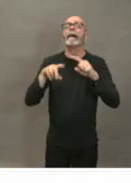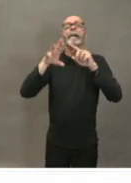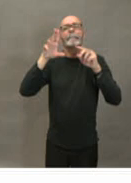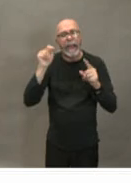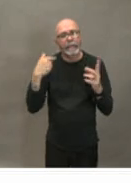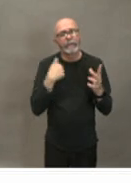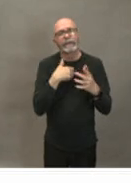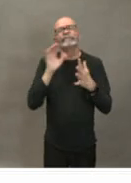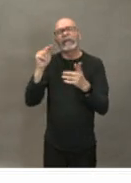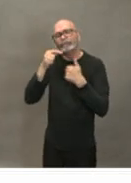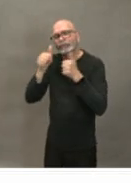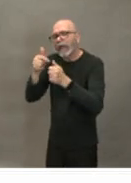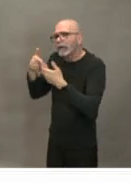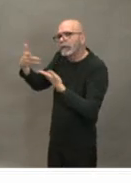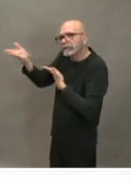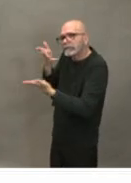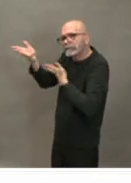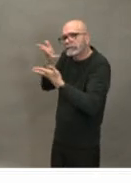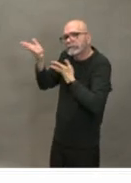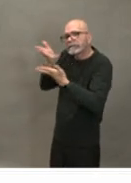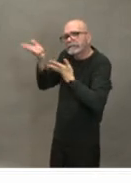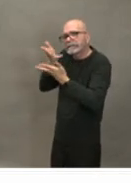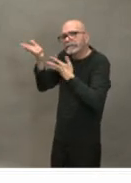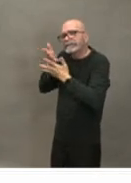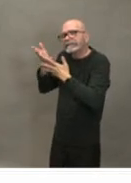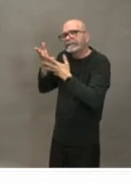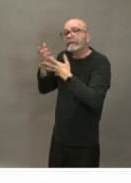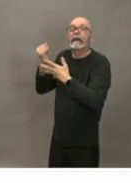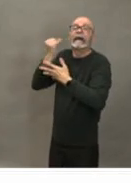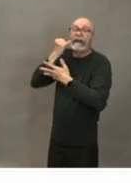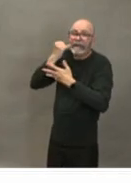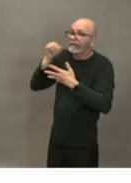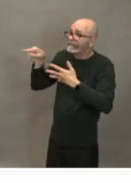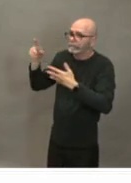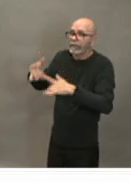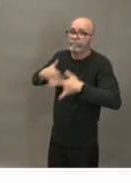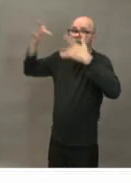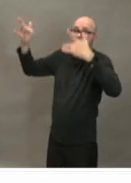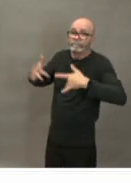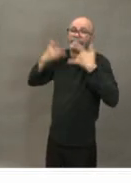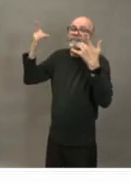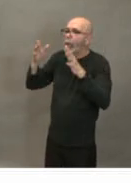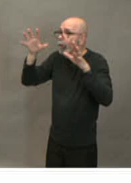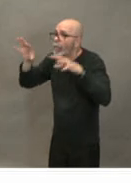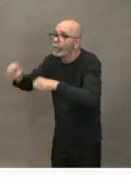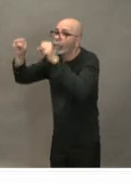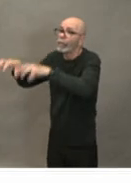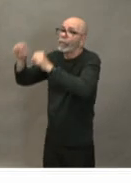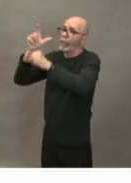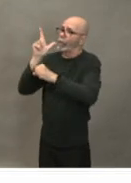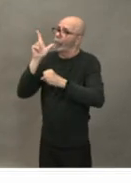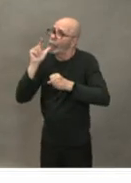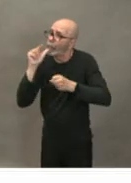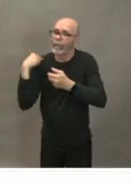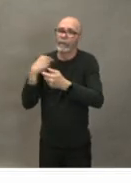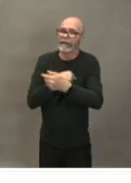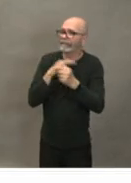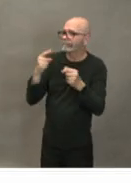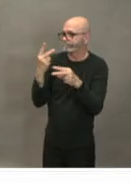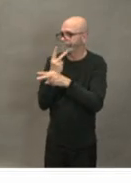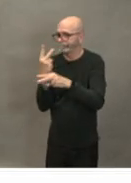with if there's a specific event with the organizers or if it's in general say we need to do something uh